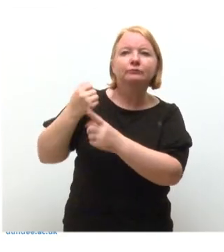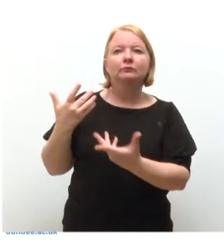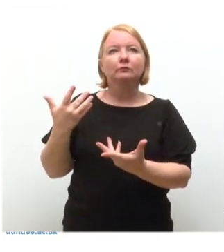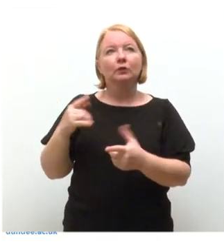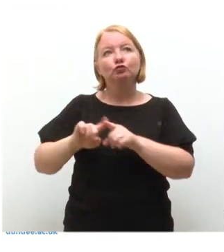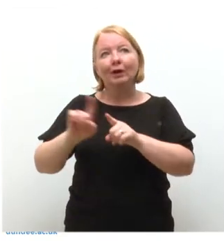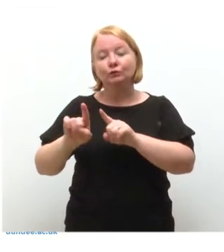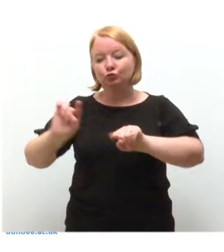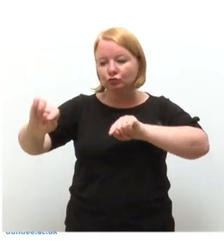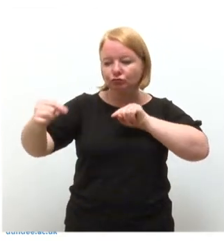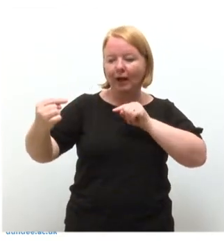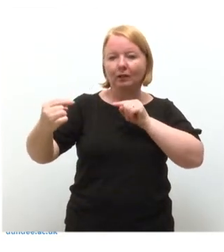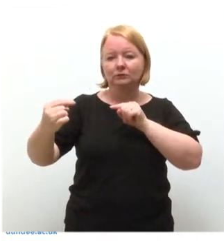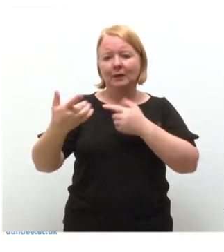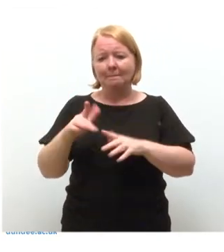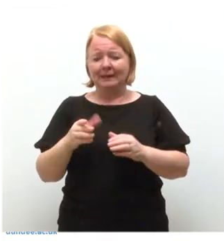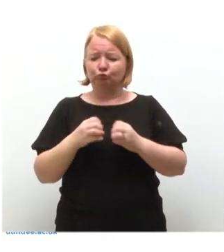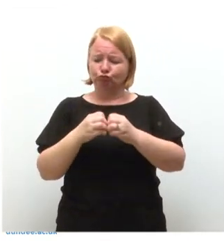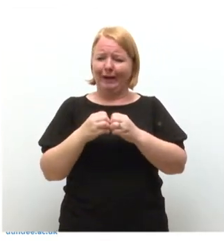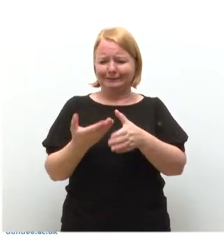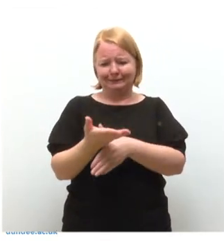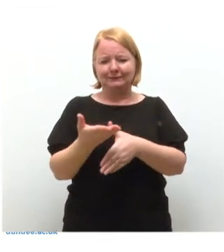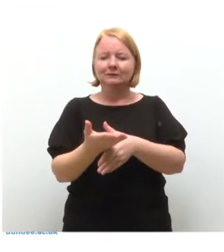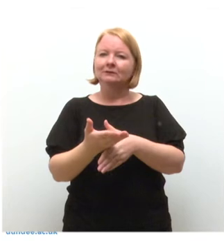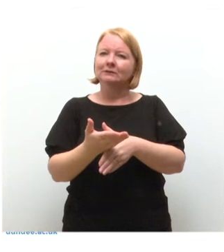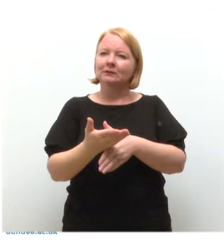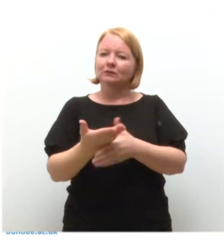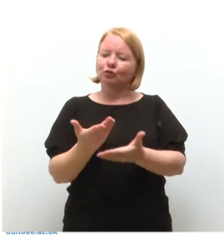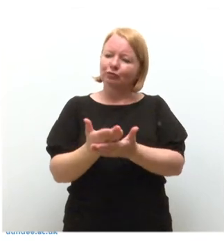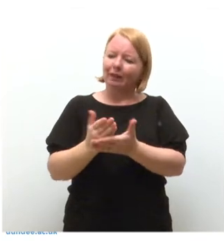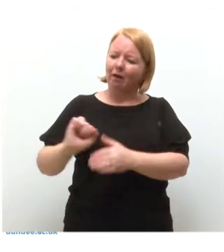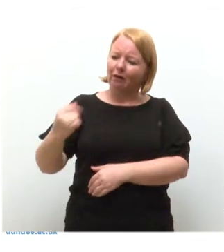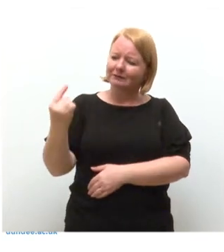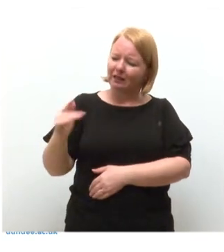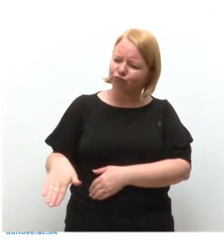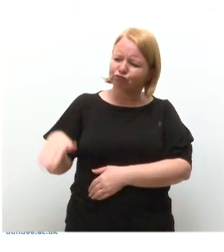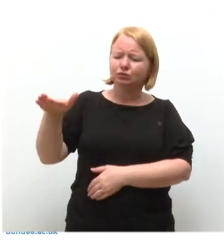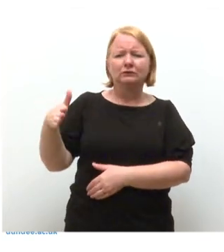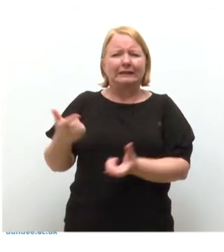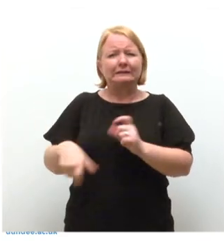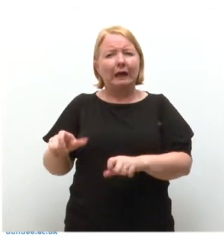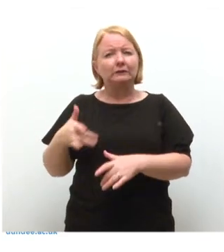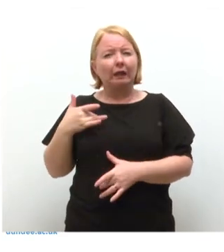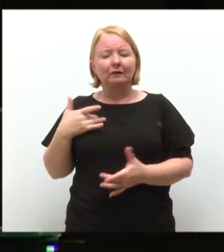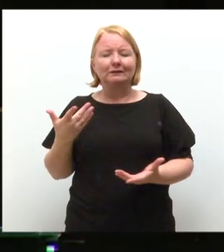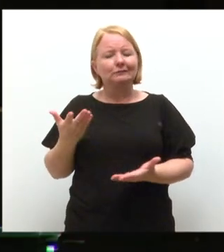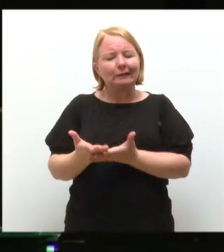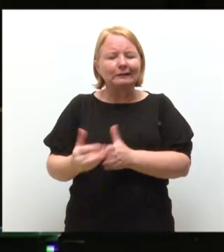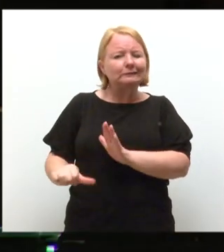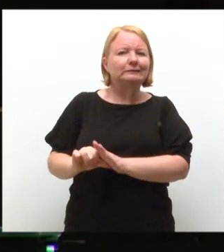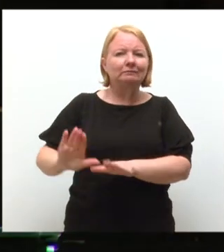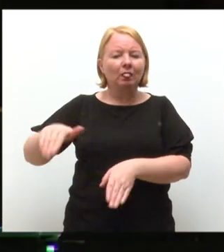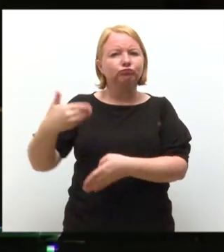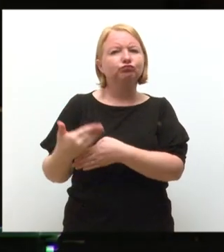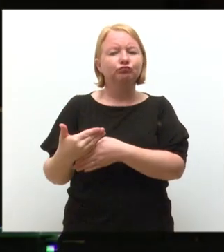challenge the practices and assumptions that made her rise in science so hard won. When she came to Dundee